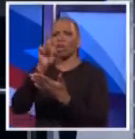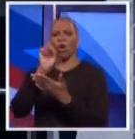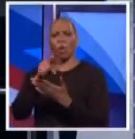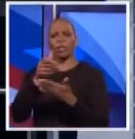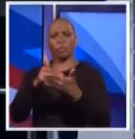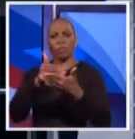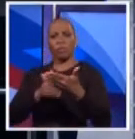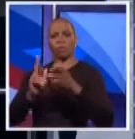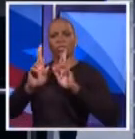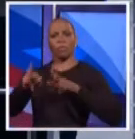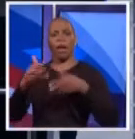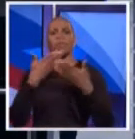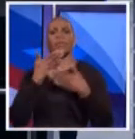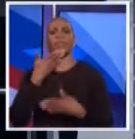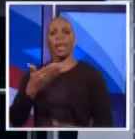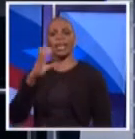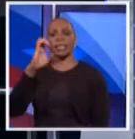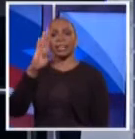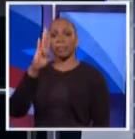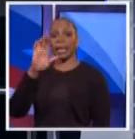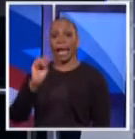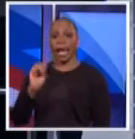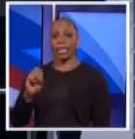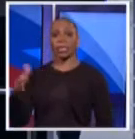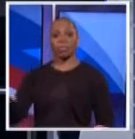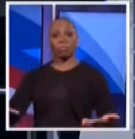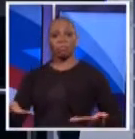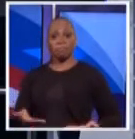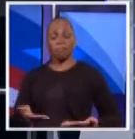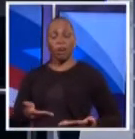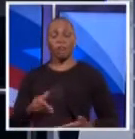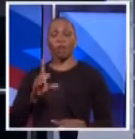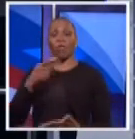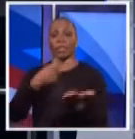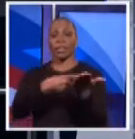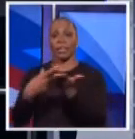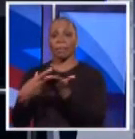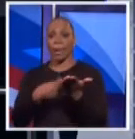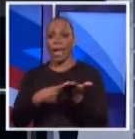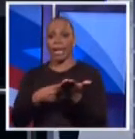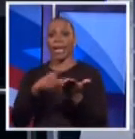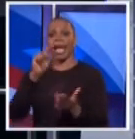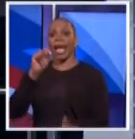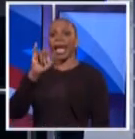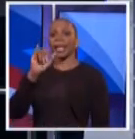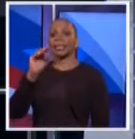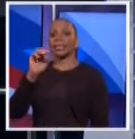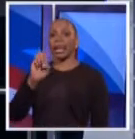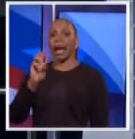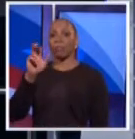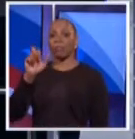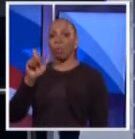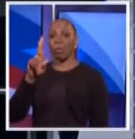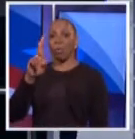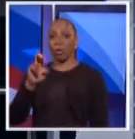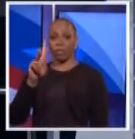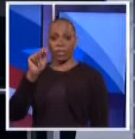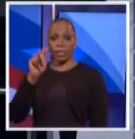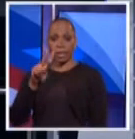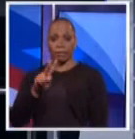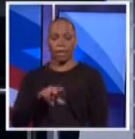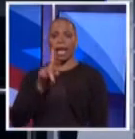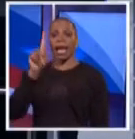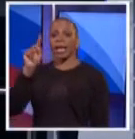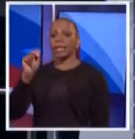very specifically, I want to thank CBS for doing and hosting this debate, and Time Warner for agreeing to put it on air. I want to make another point. Time Warner and